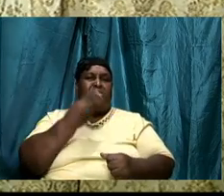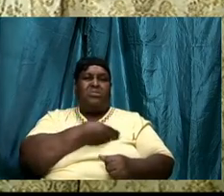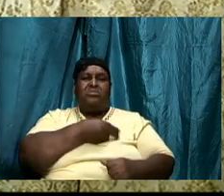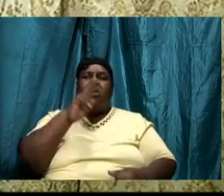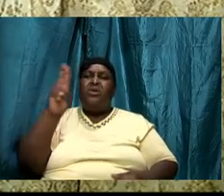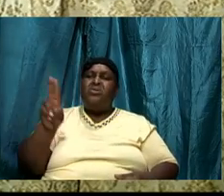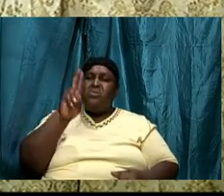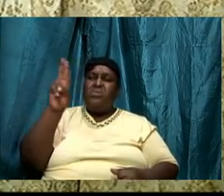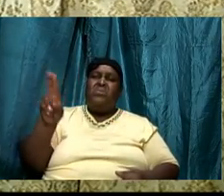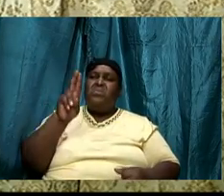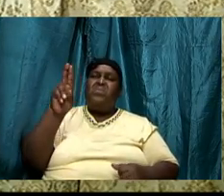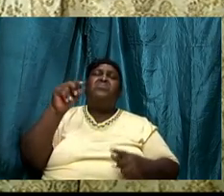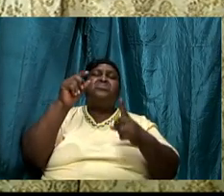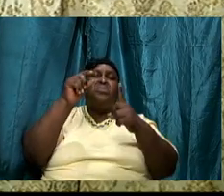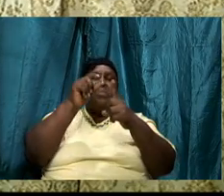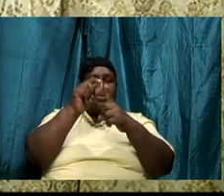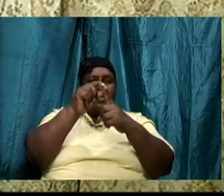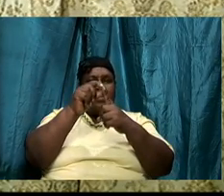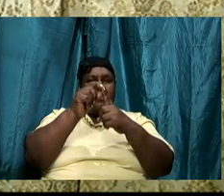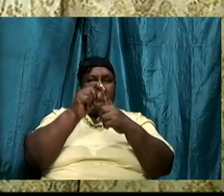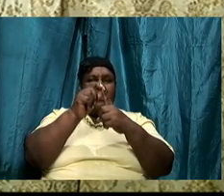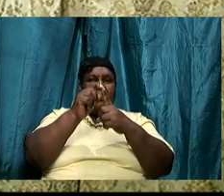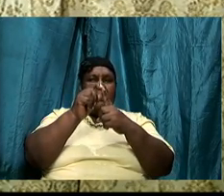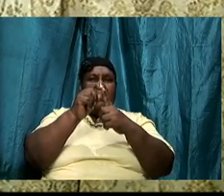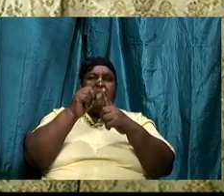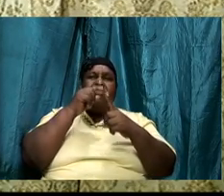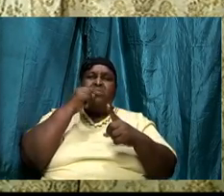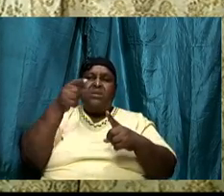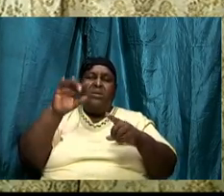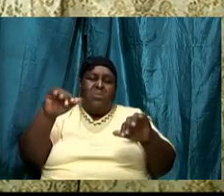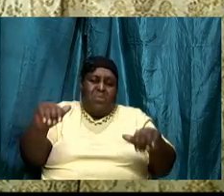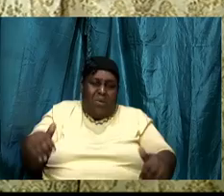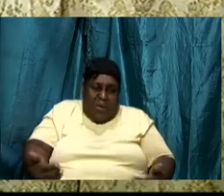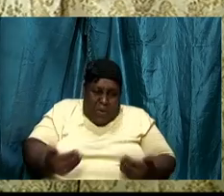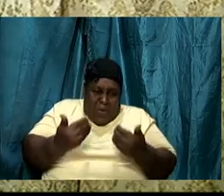this word to indicate how